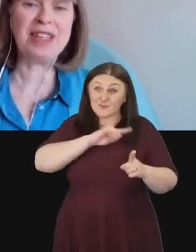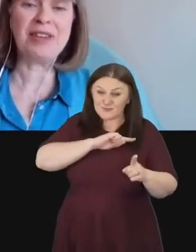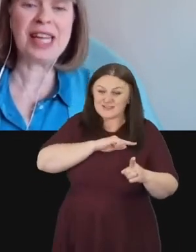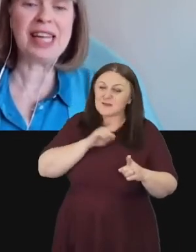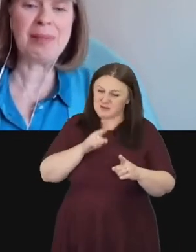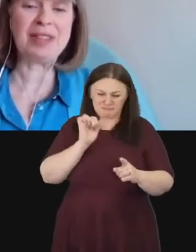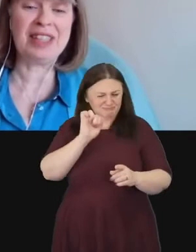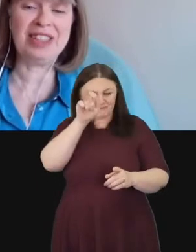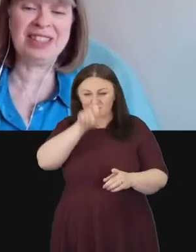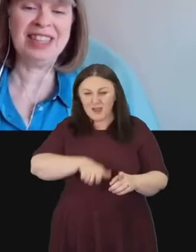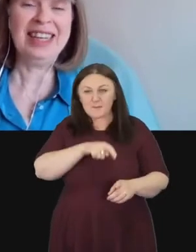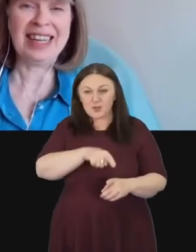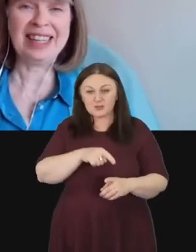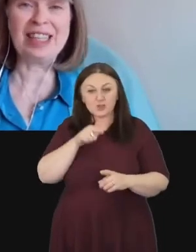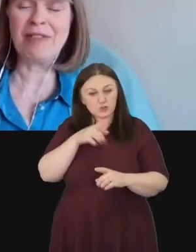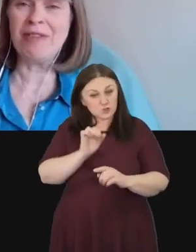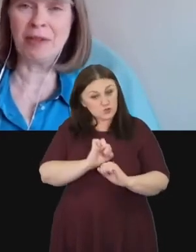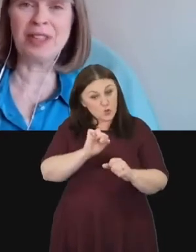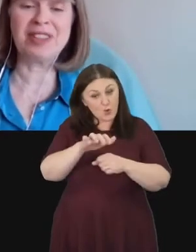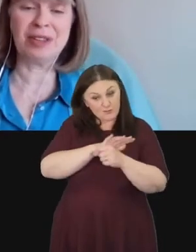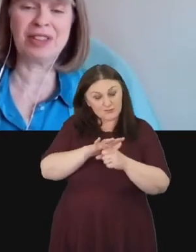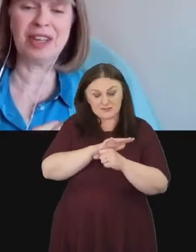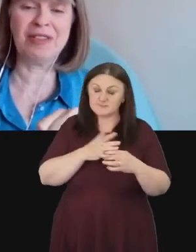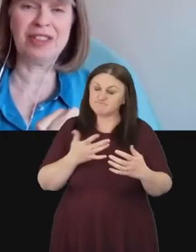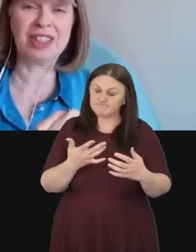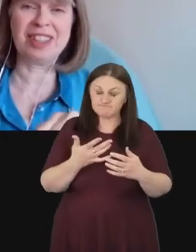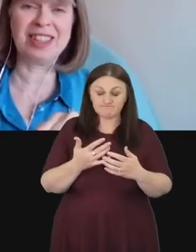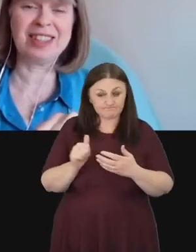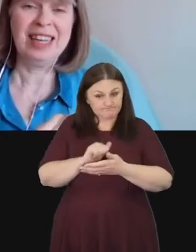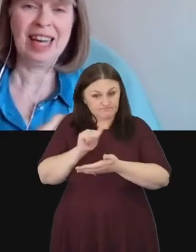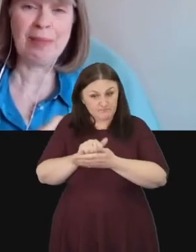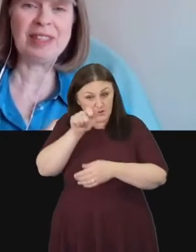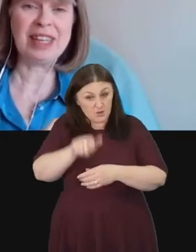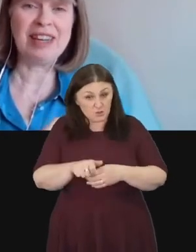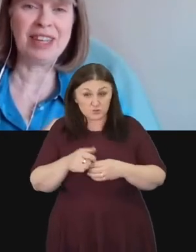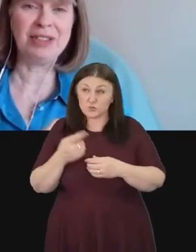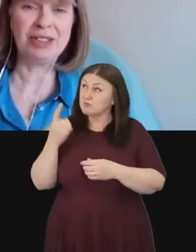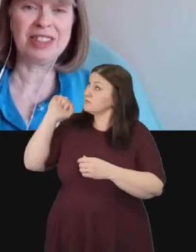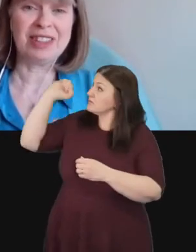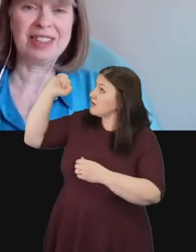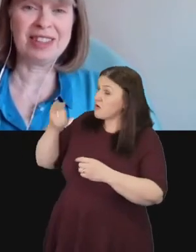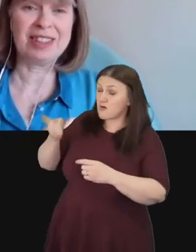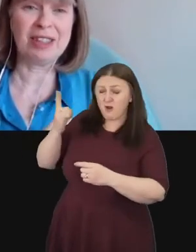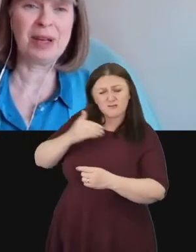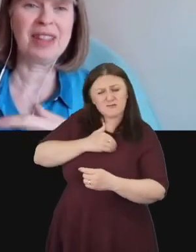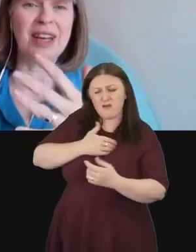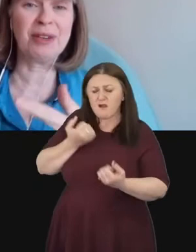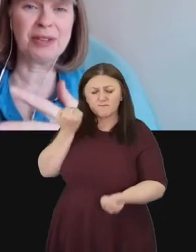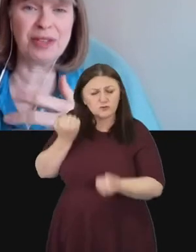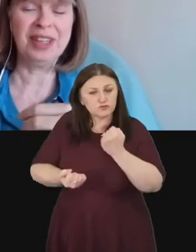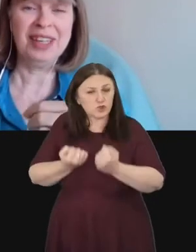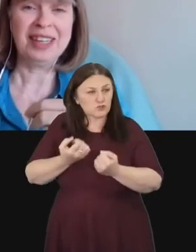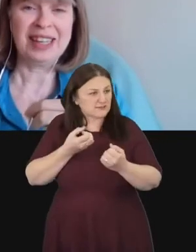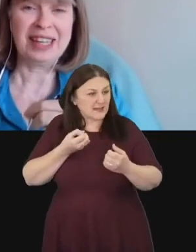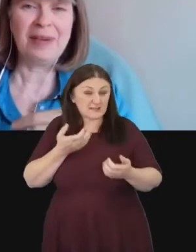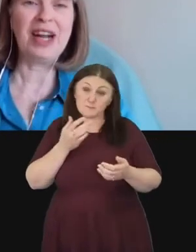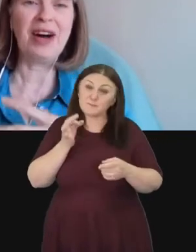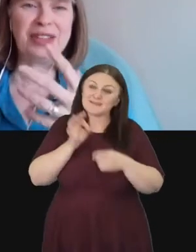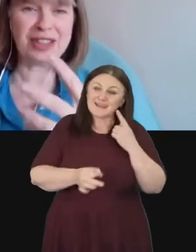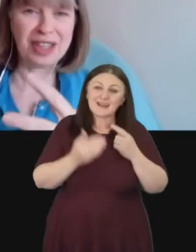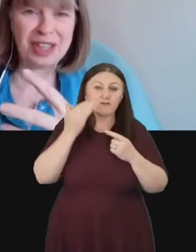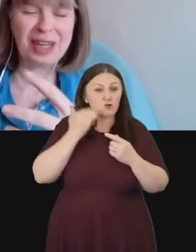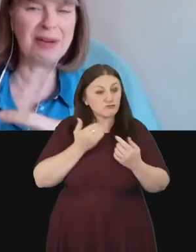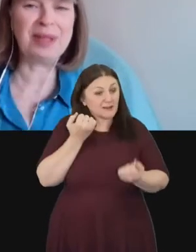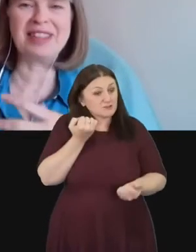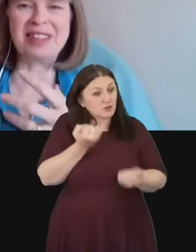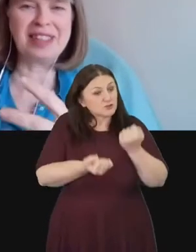as you said, been uniquely positioned to give voice to God's heart for justice, particularly racial justice, and we thank God for that in